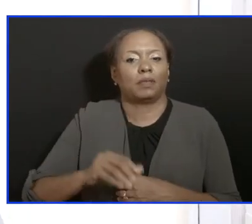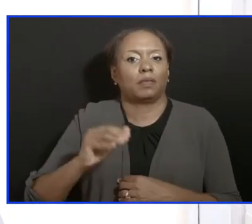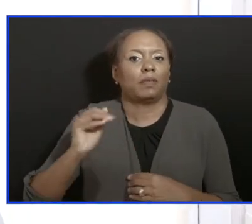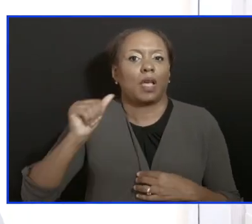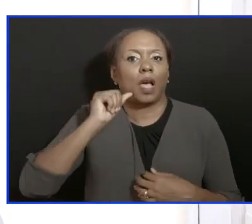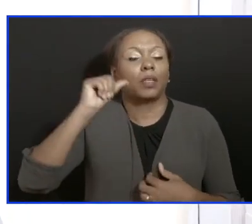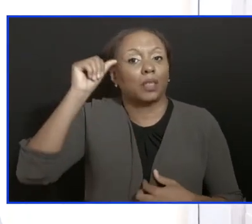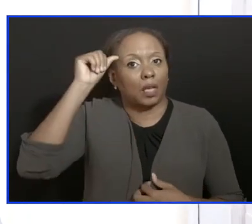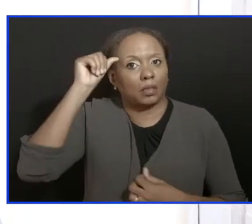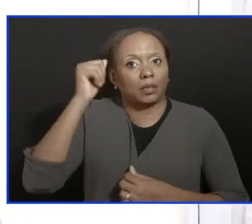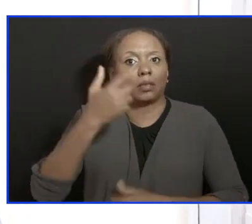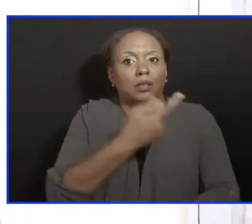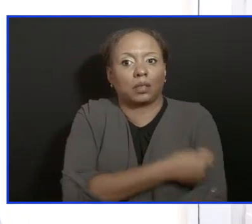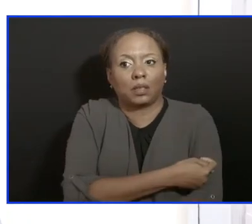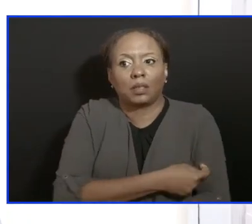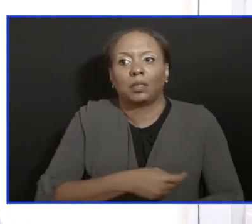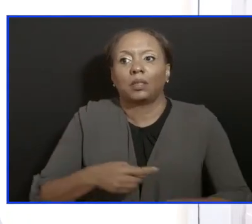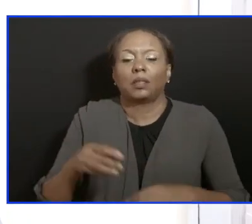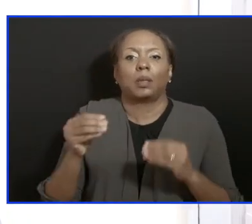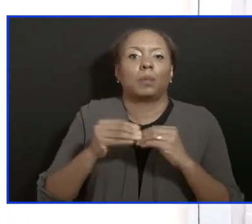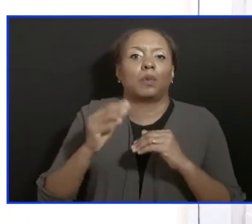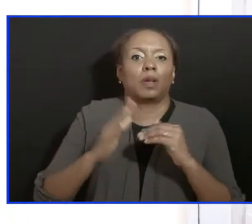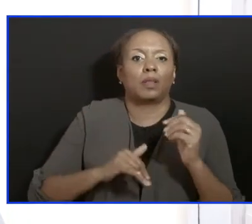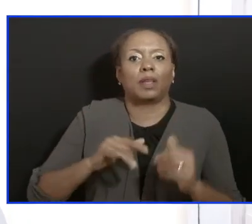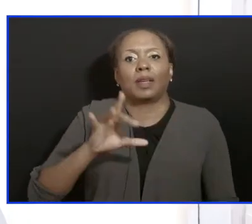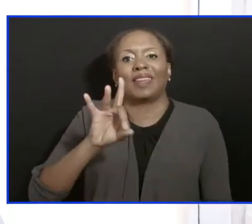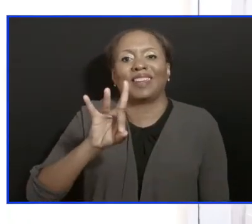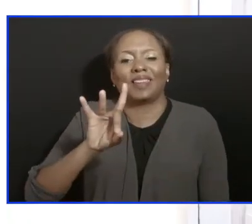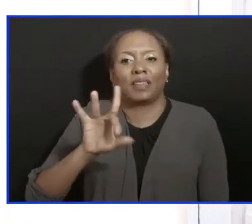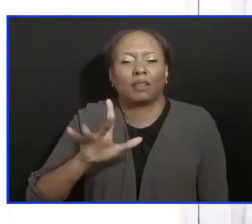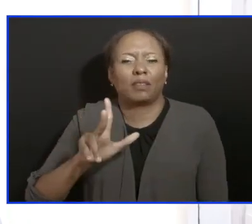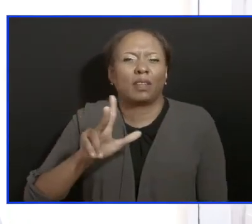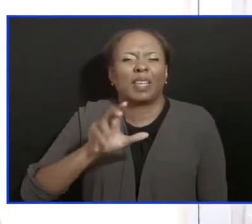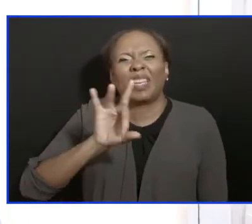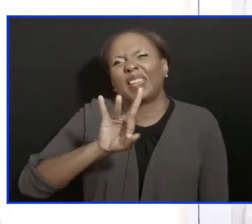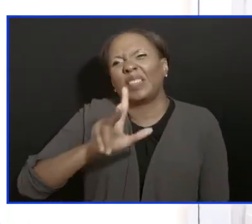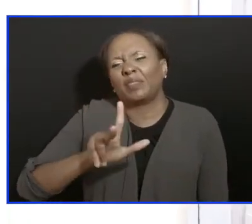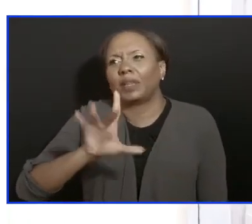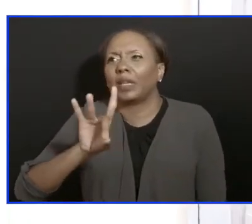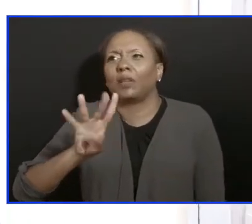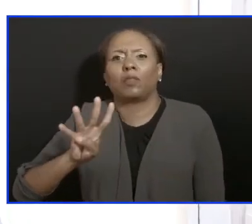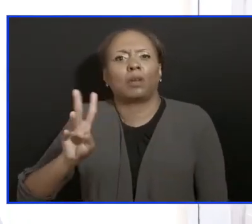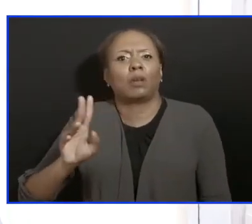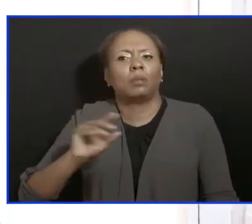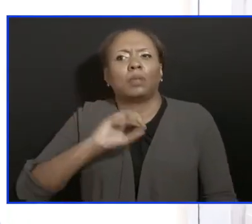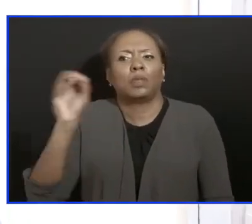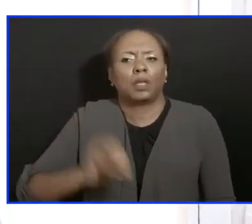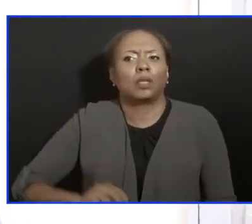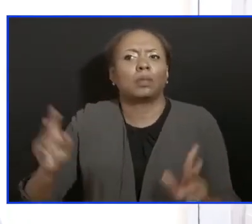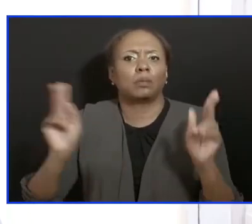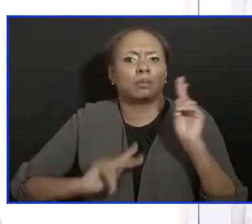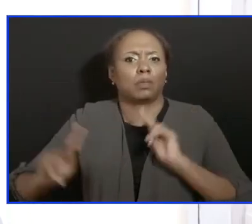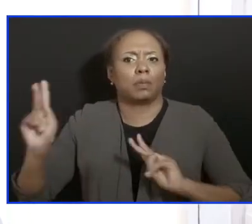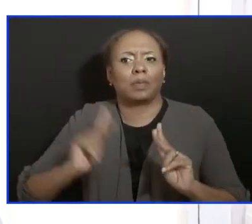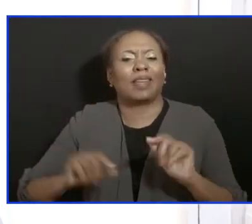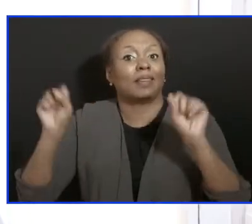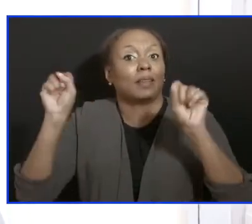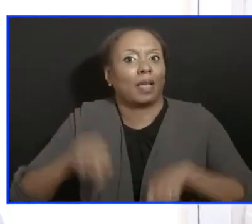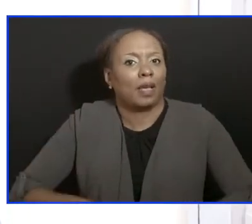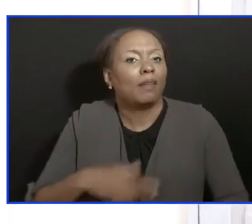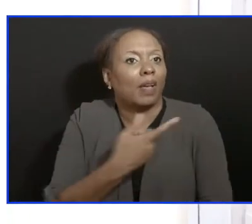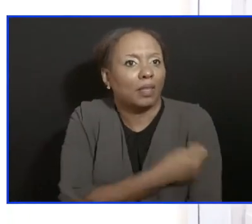And more than eighty-three, eighty-four percent, I believe, of the eligible population. And that is exactly where we need to go.